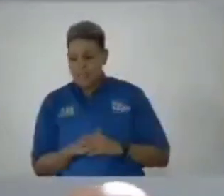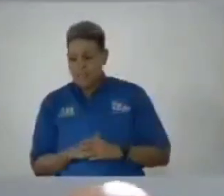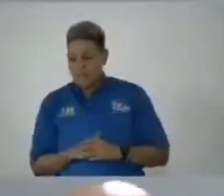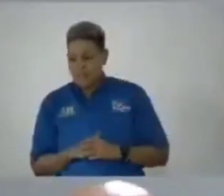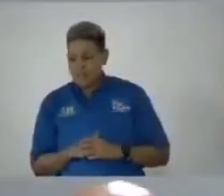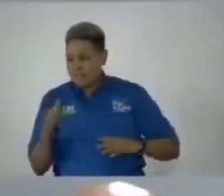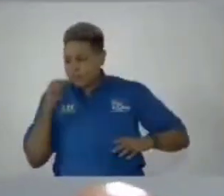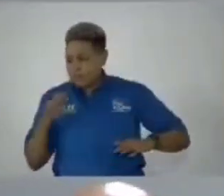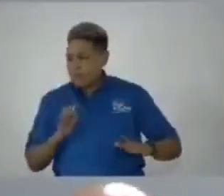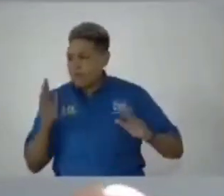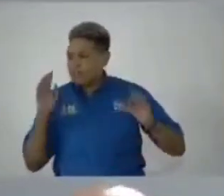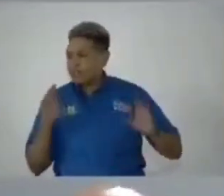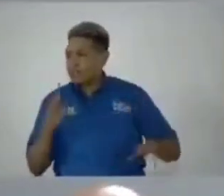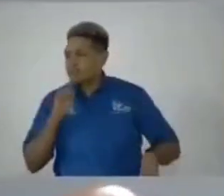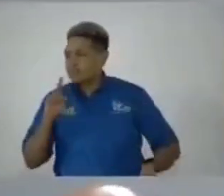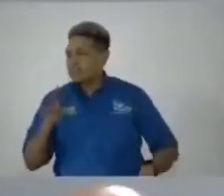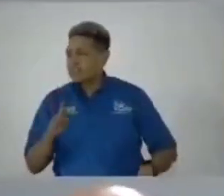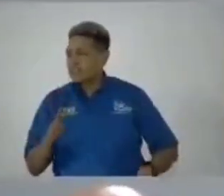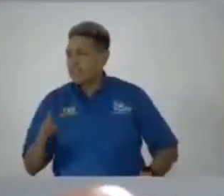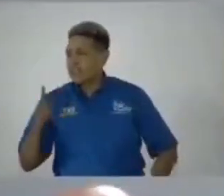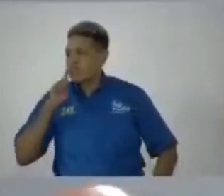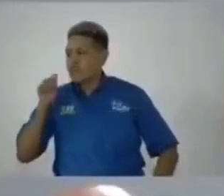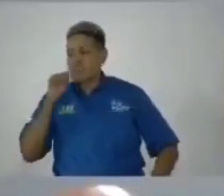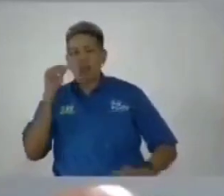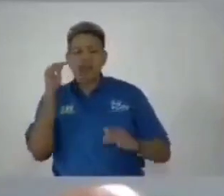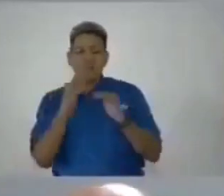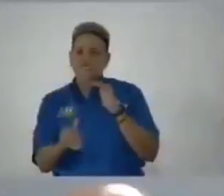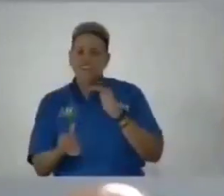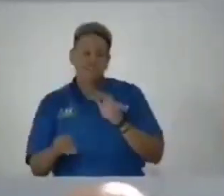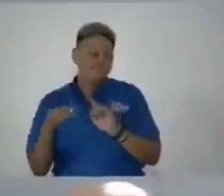speaker that's manifestly unfair